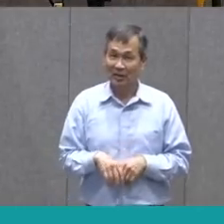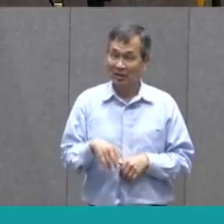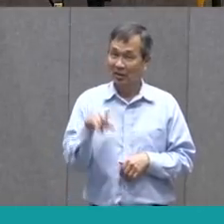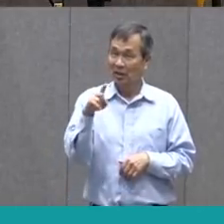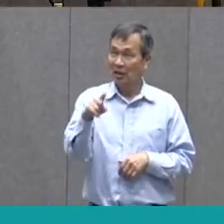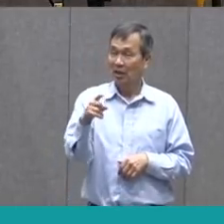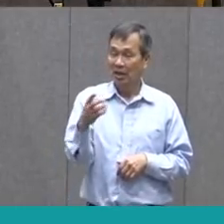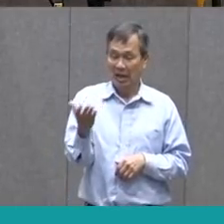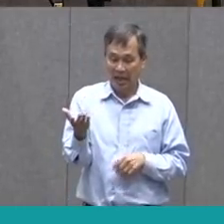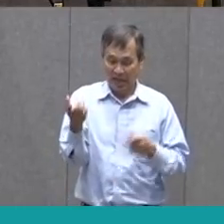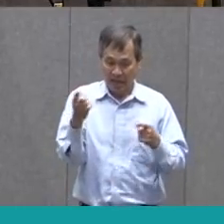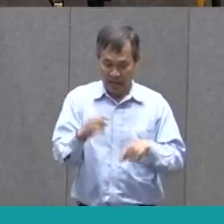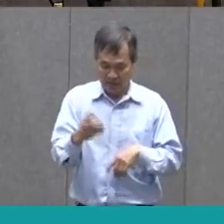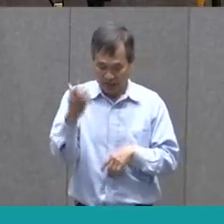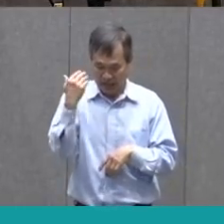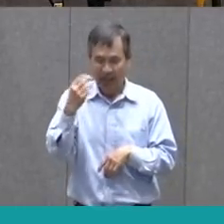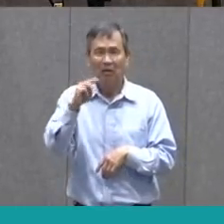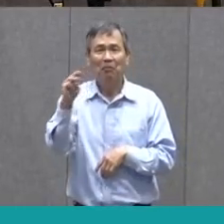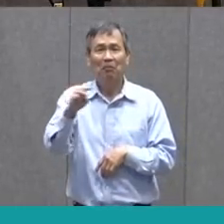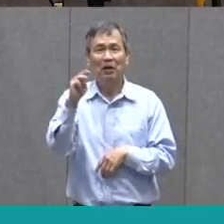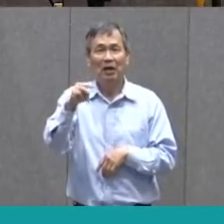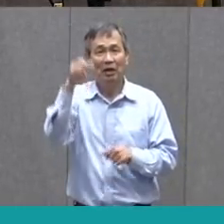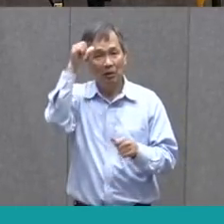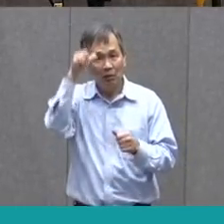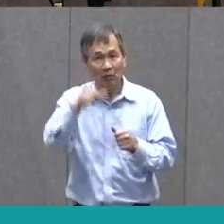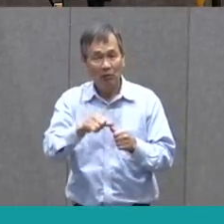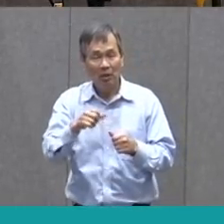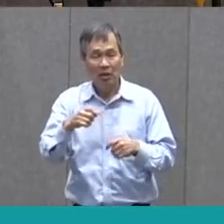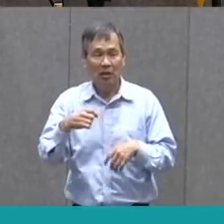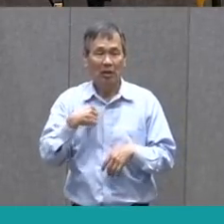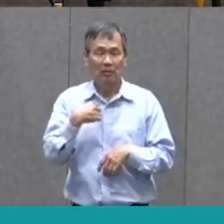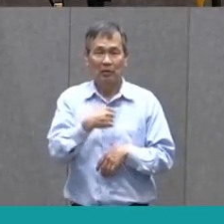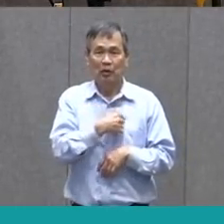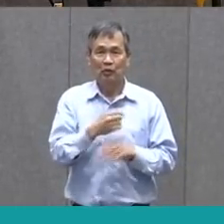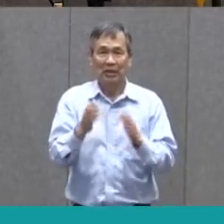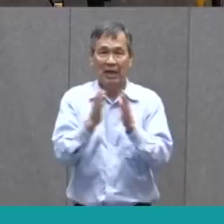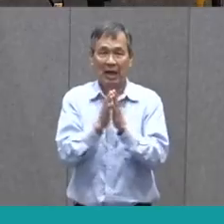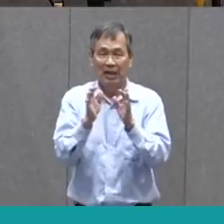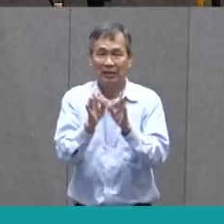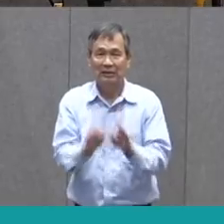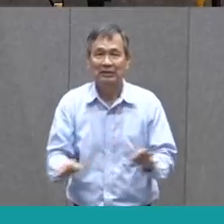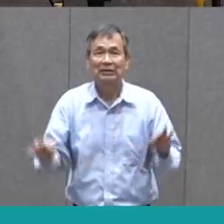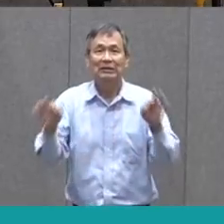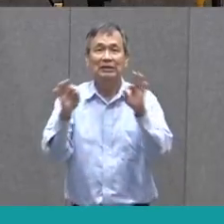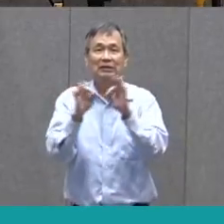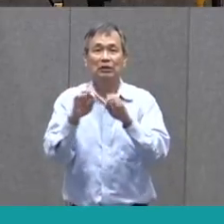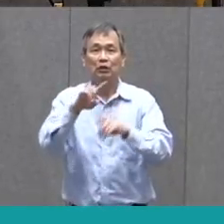us on Monday, you might remember that our essential question, it's behind me,